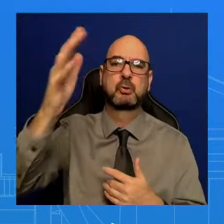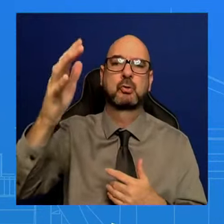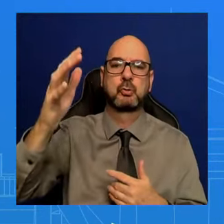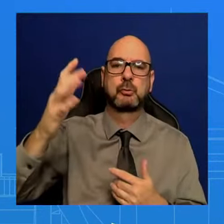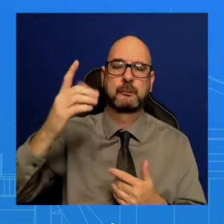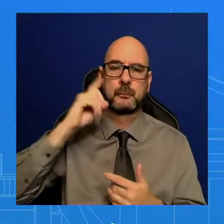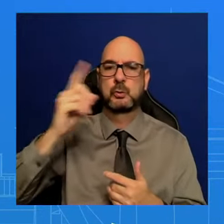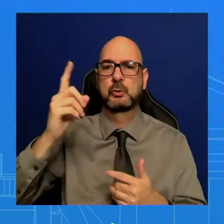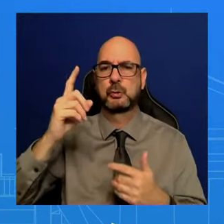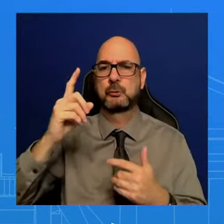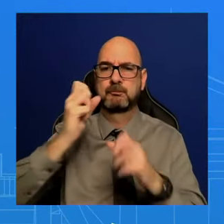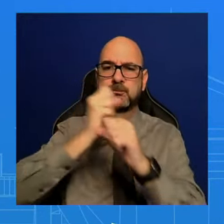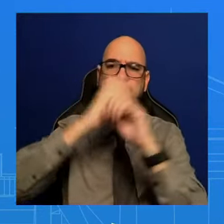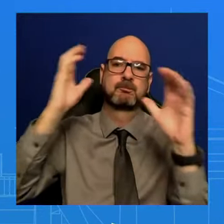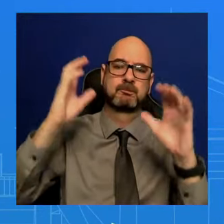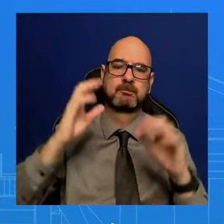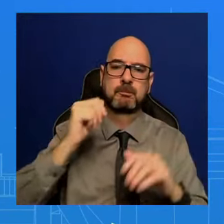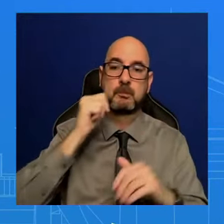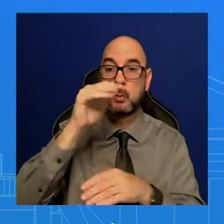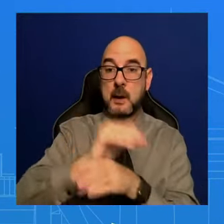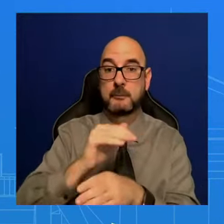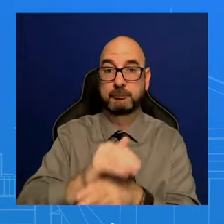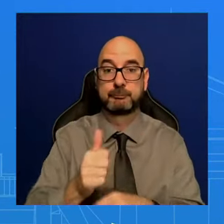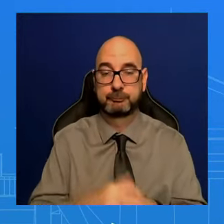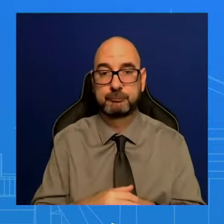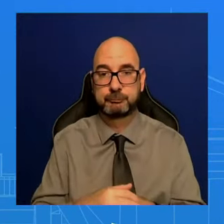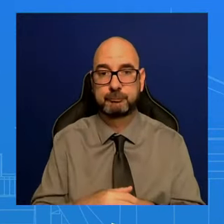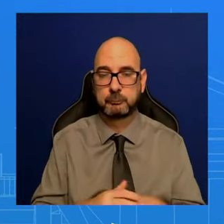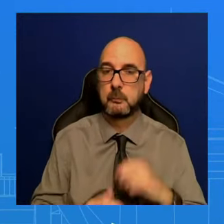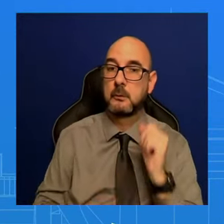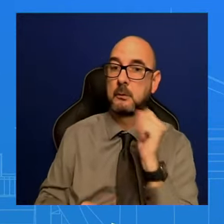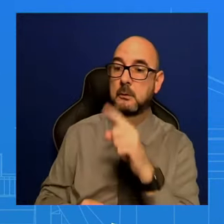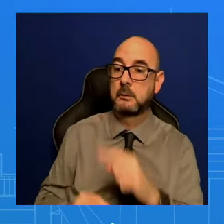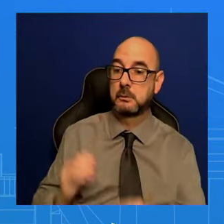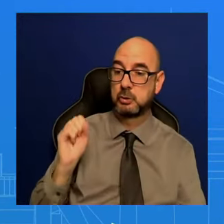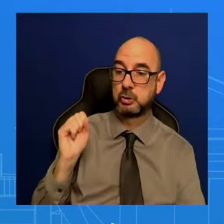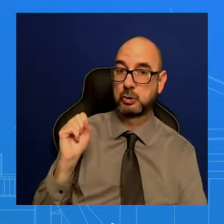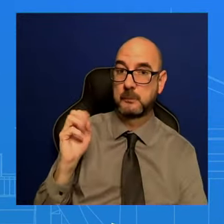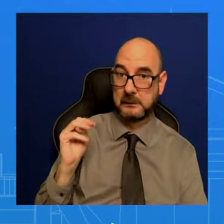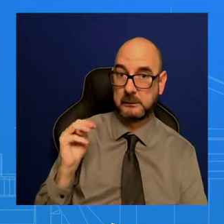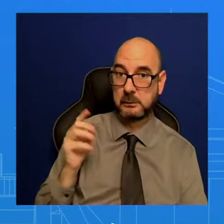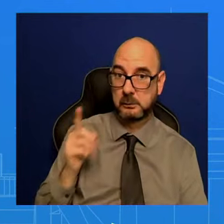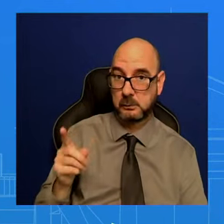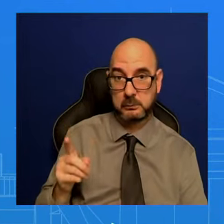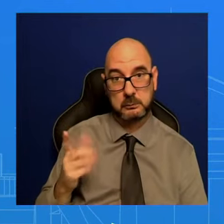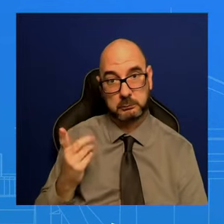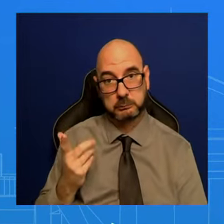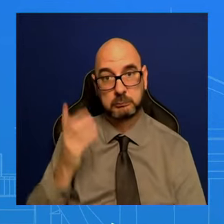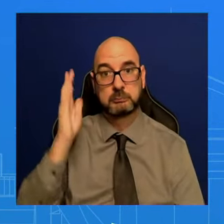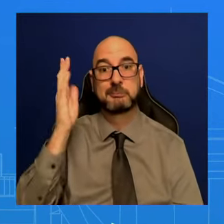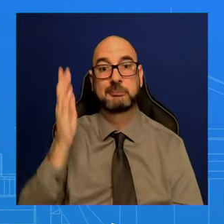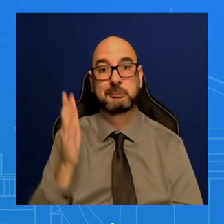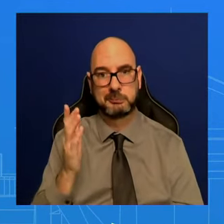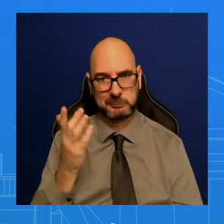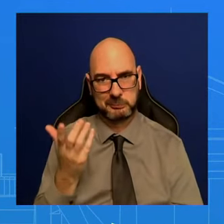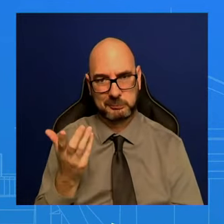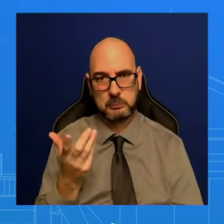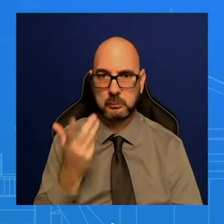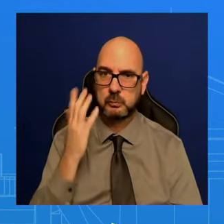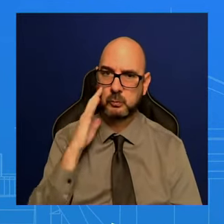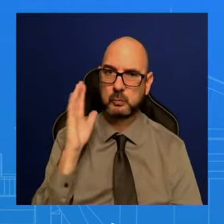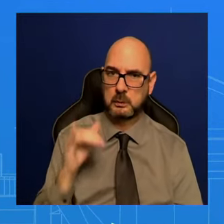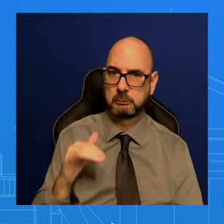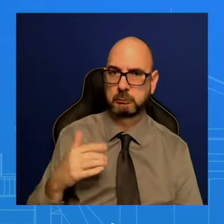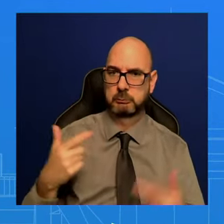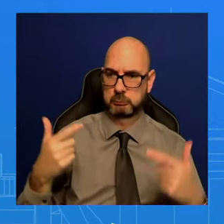State of the Union. know, there was obviously a universe where a ceasefire and hostages deal was reached